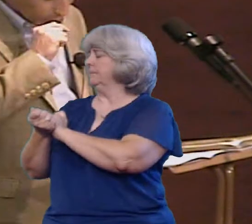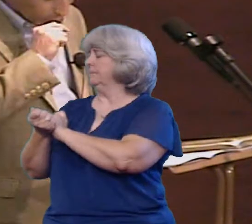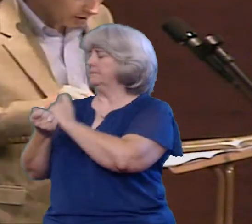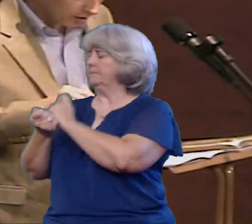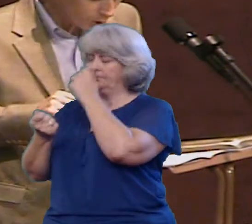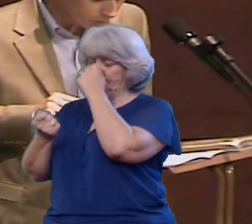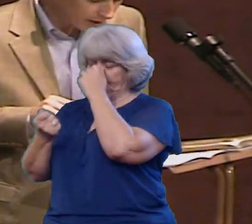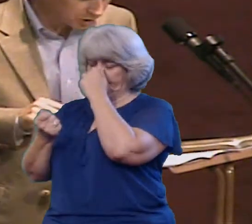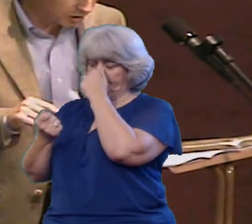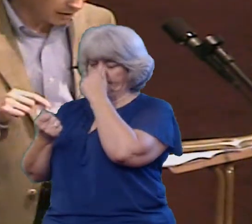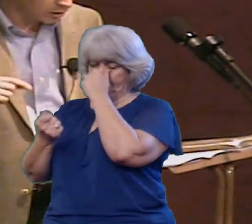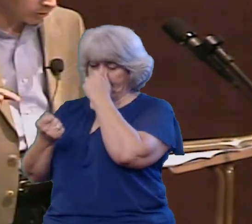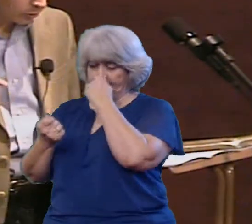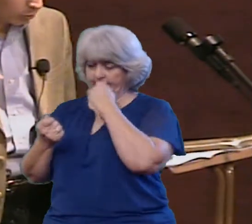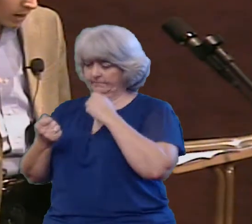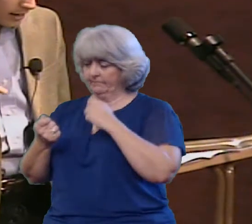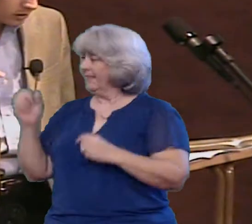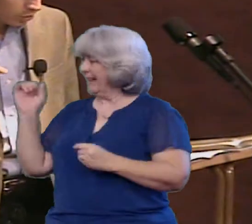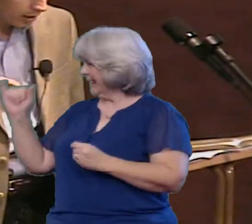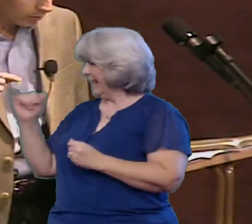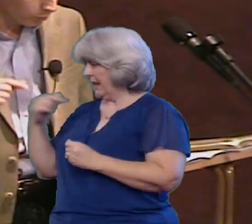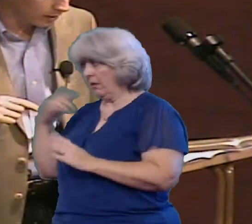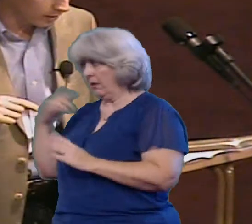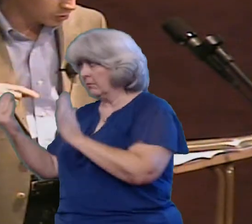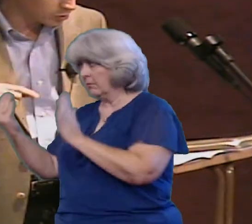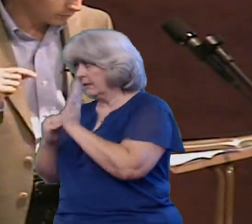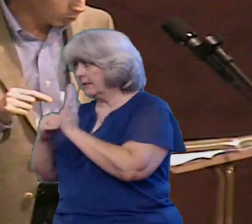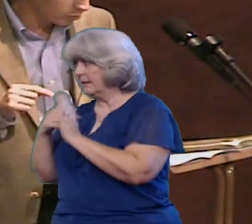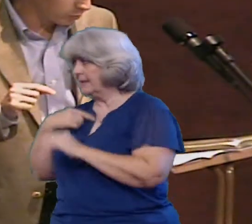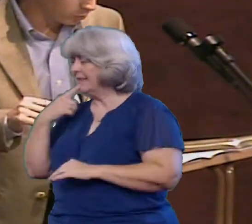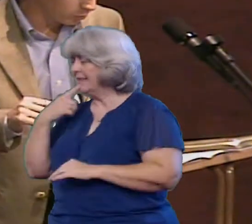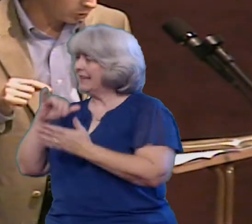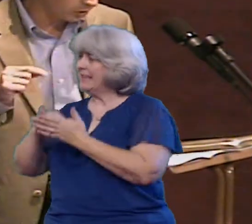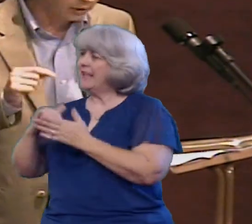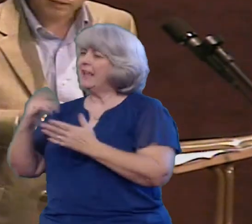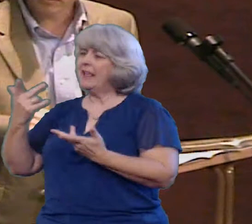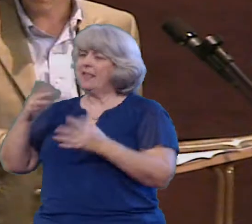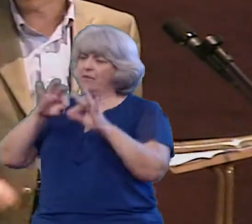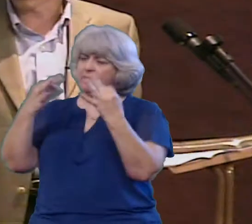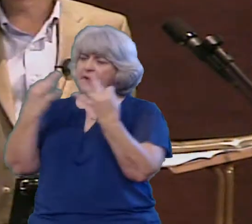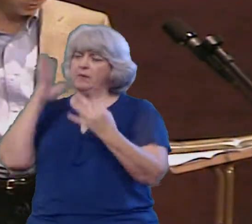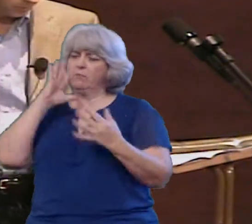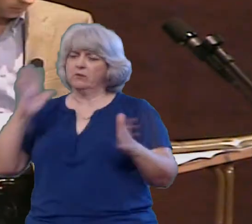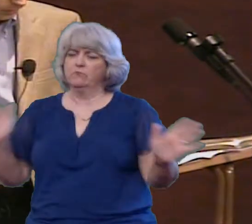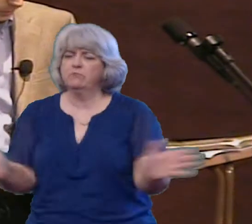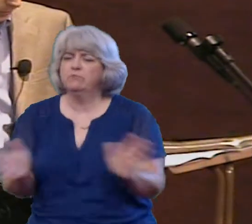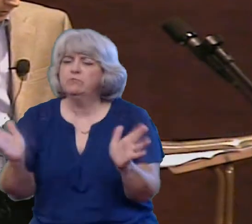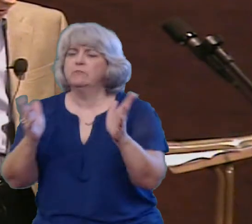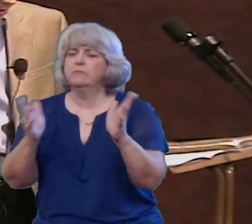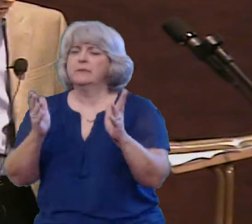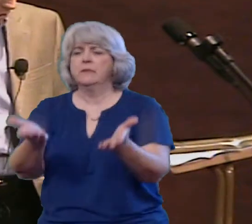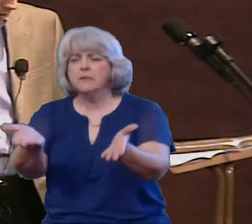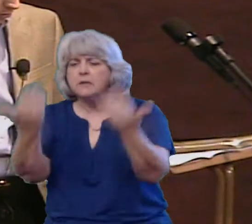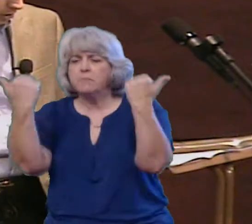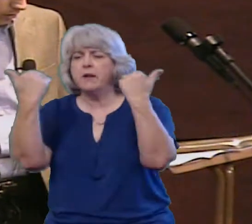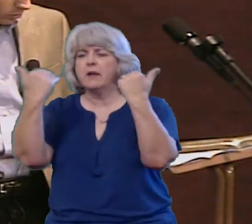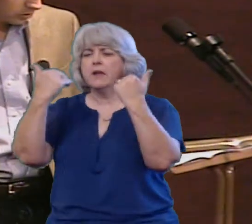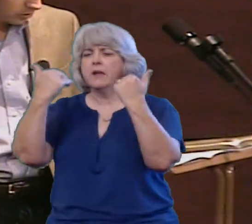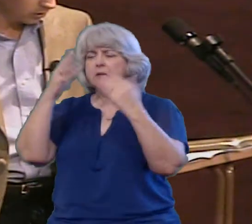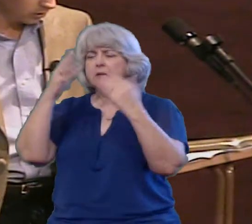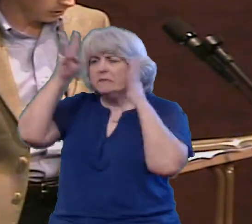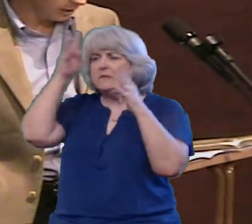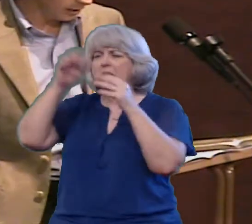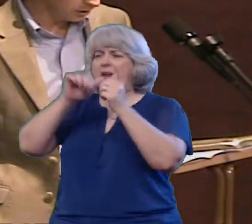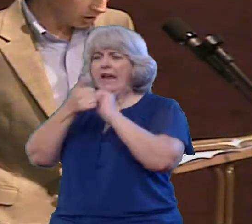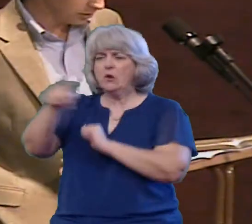If others truly see Christ living in us How is influence others to believe? To care for others